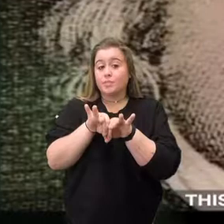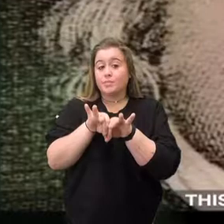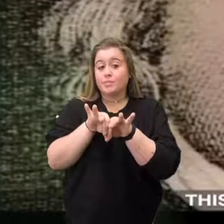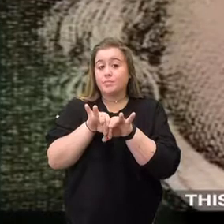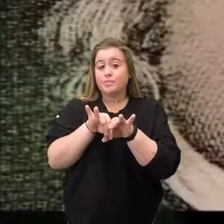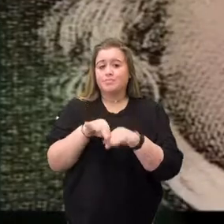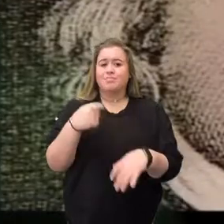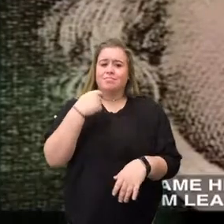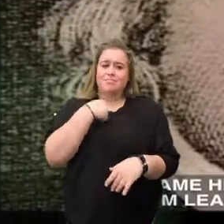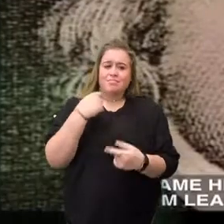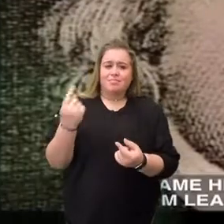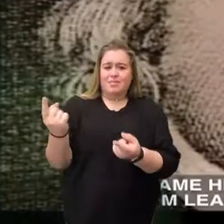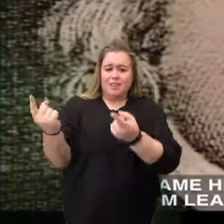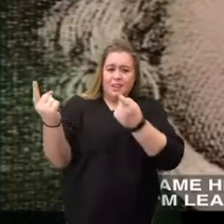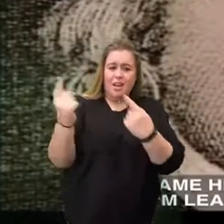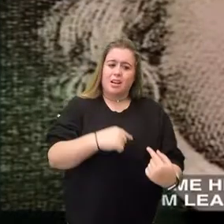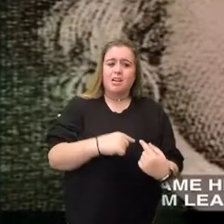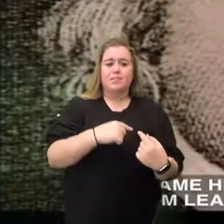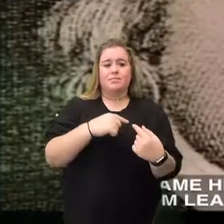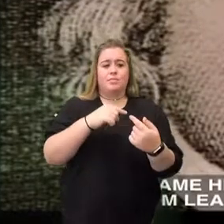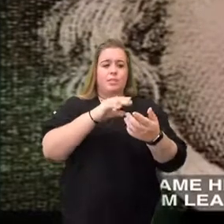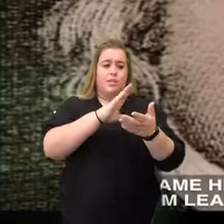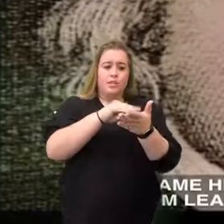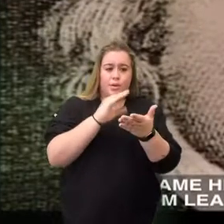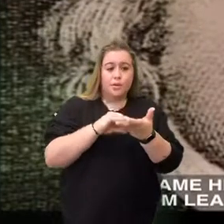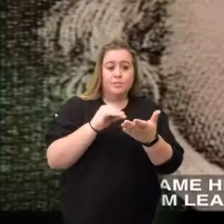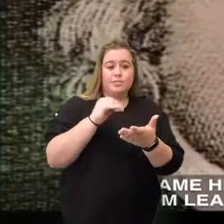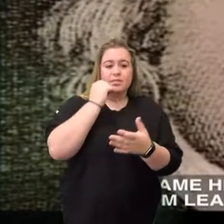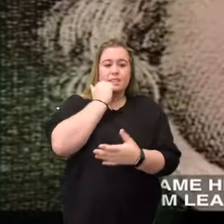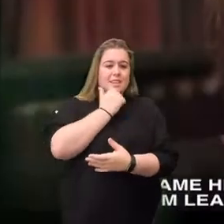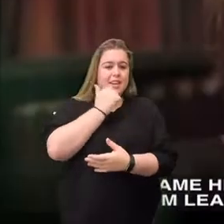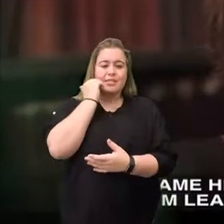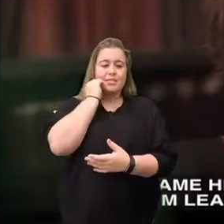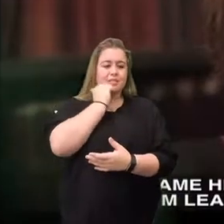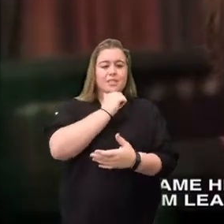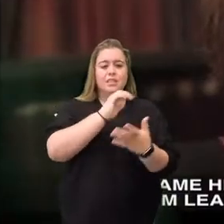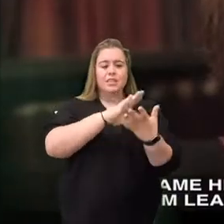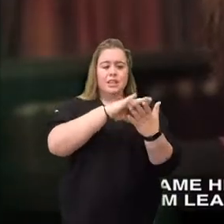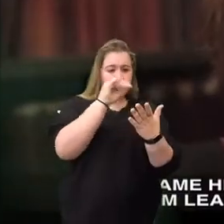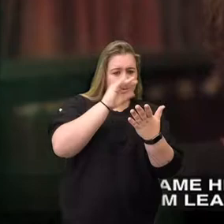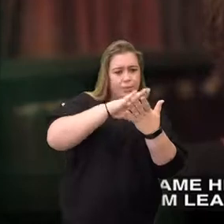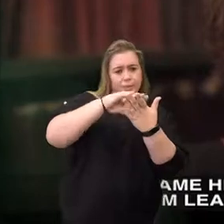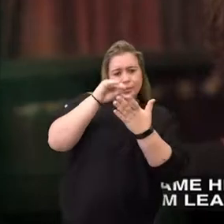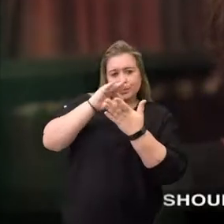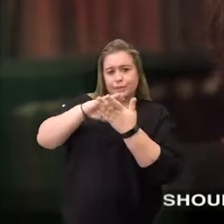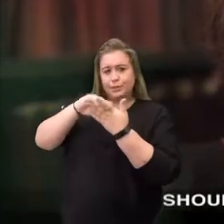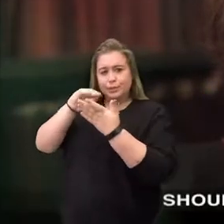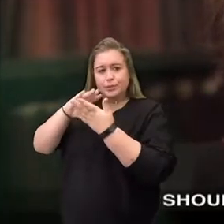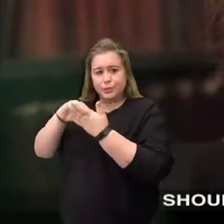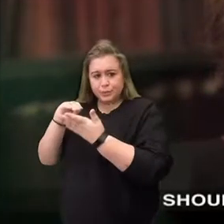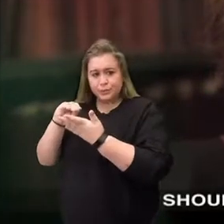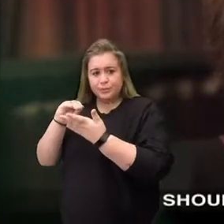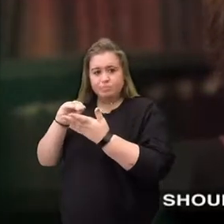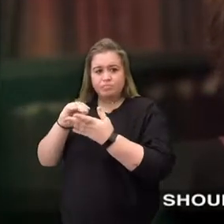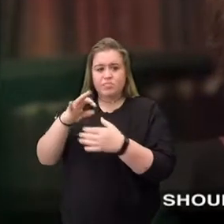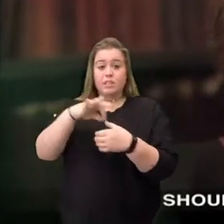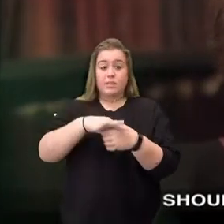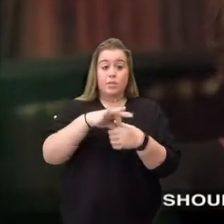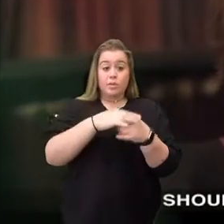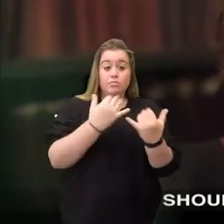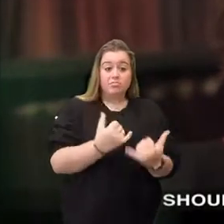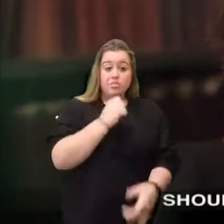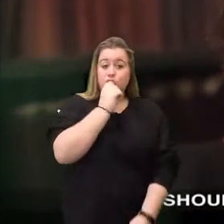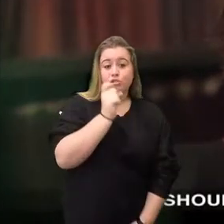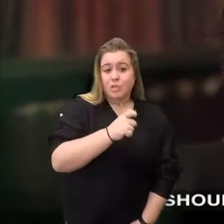important. I came here to learn, and I find I'm learning more every day. We